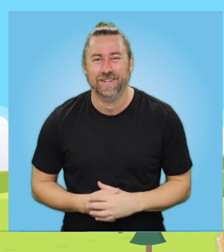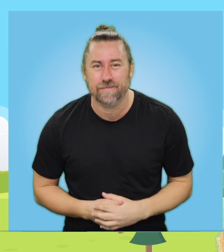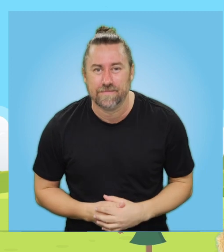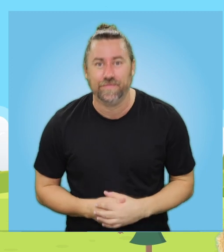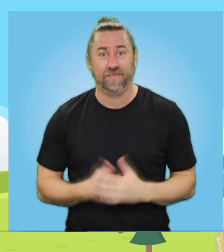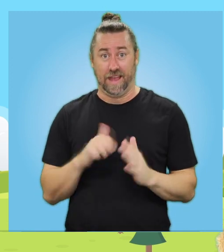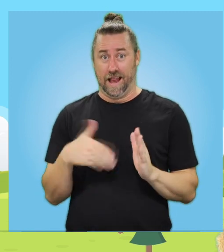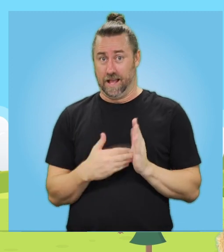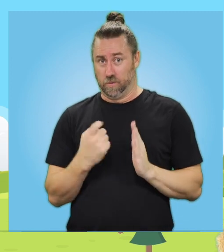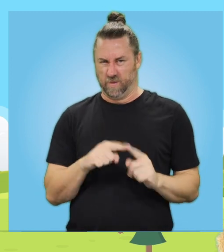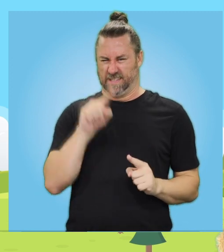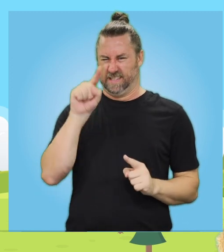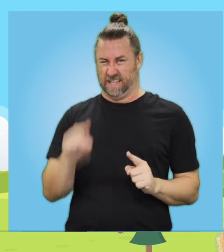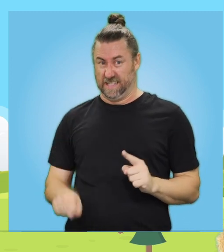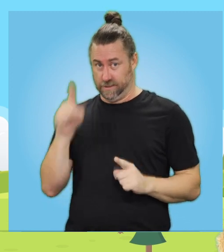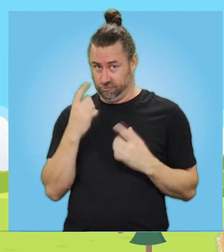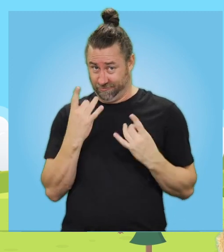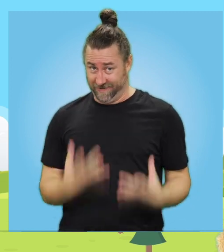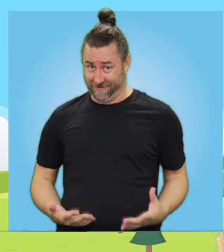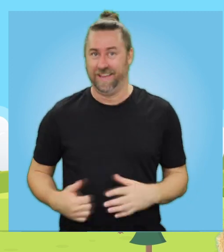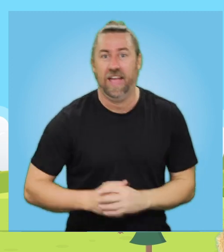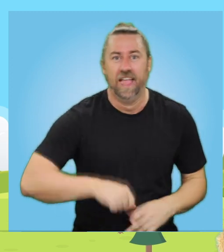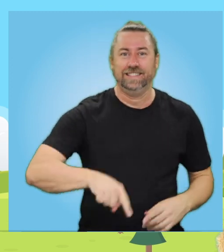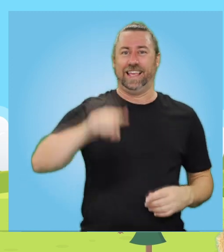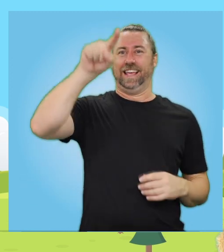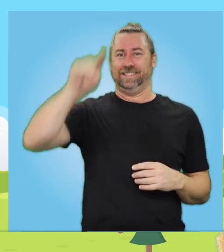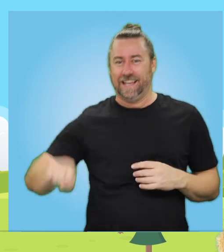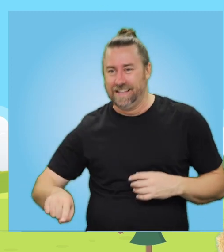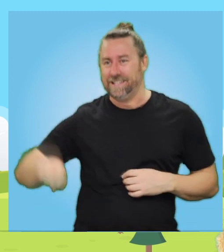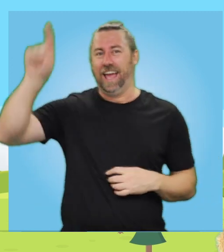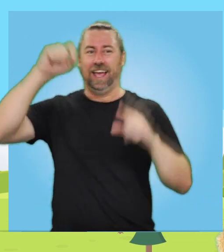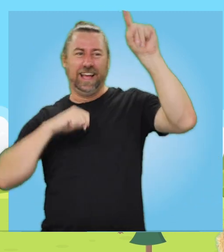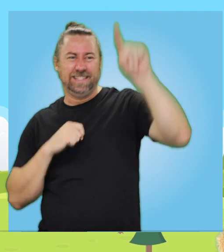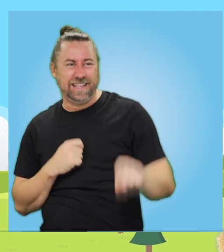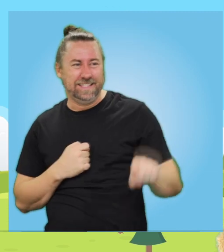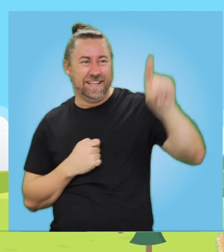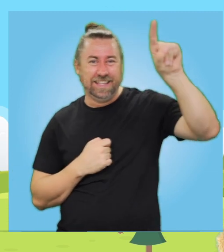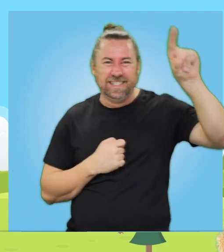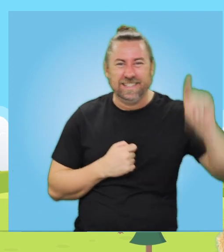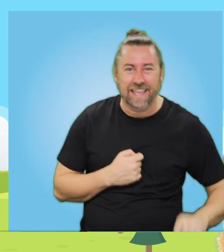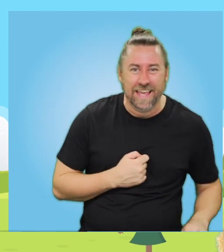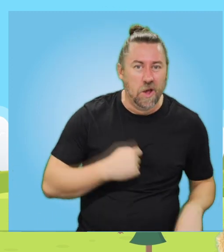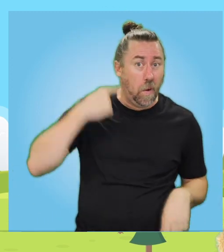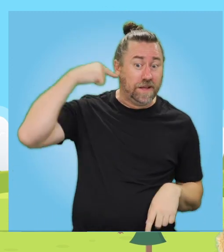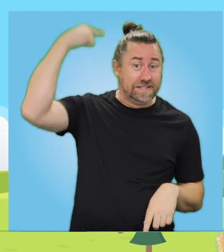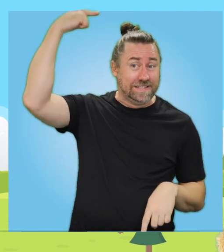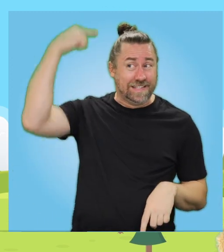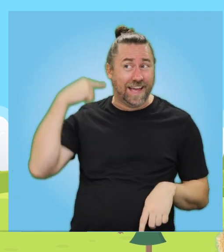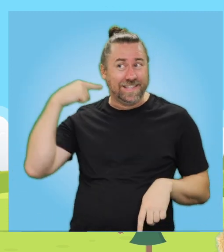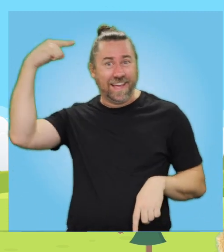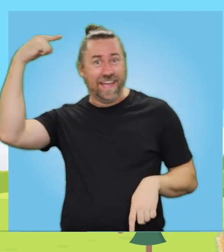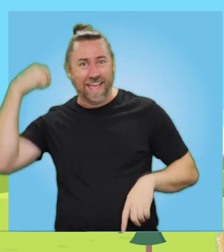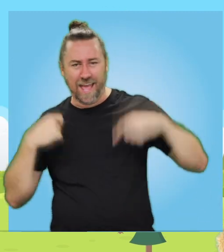Let's finish up with some big zigzags. Put a zigzag over here and a zigzag over there. Put